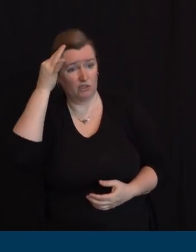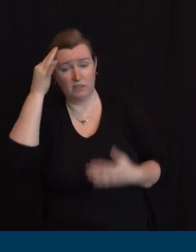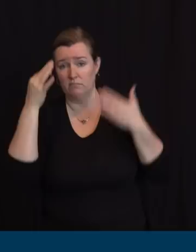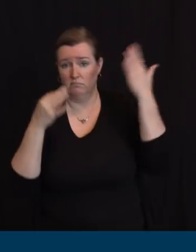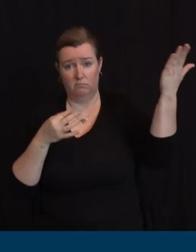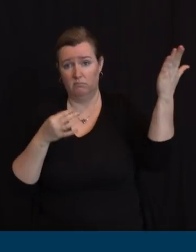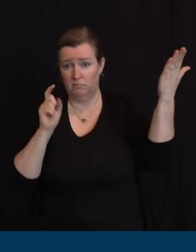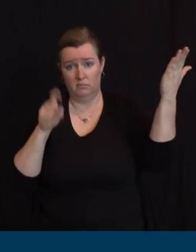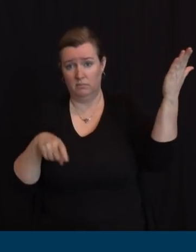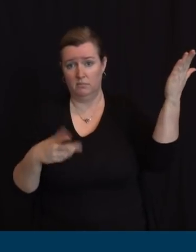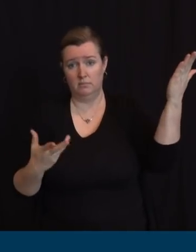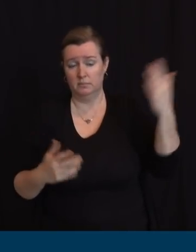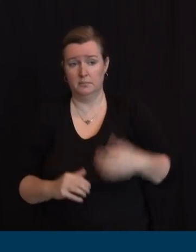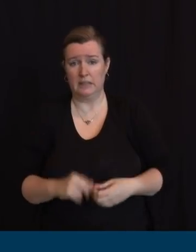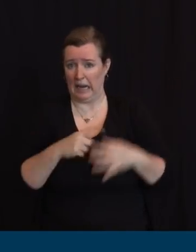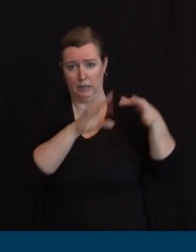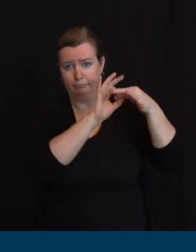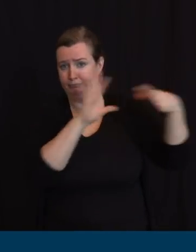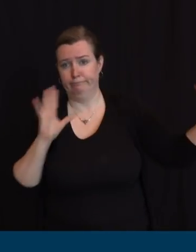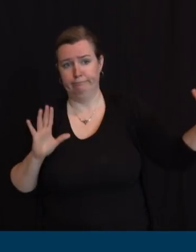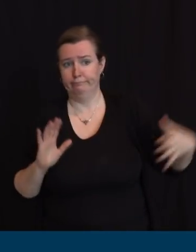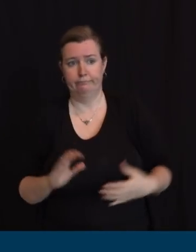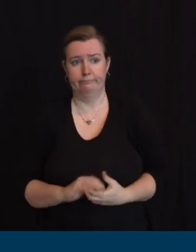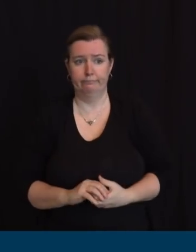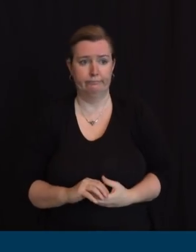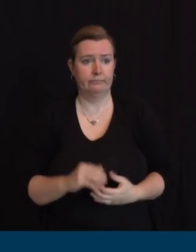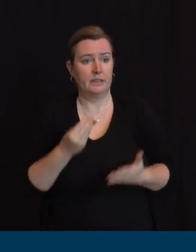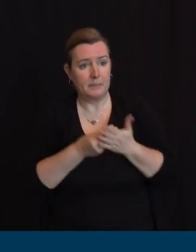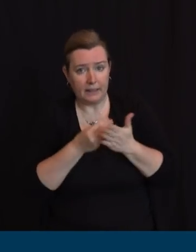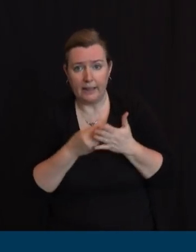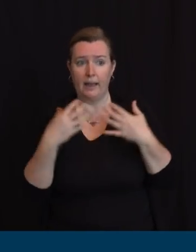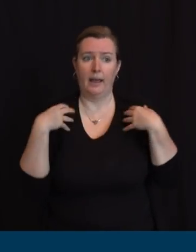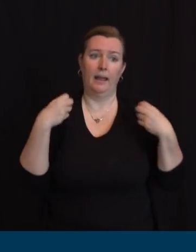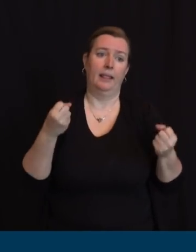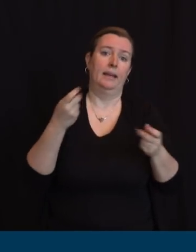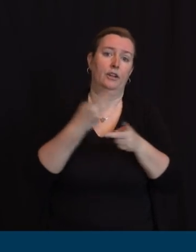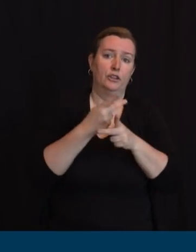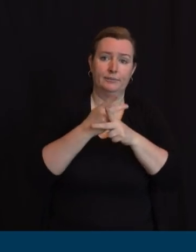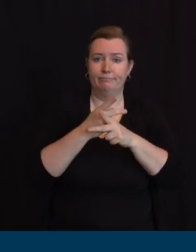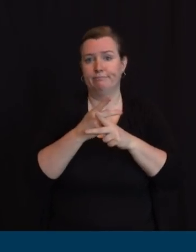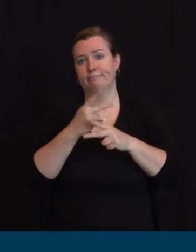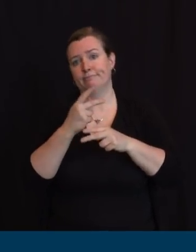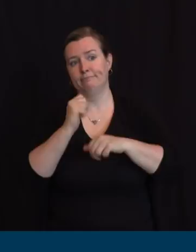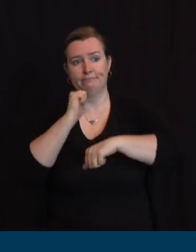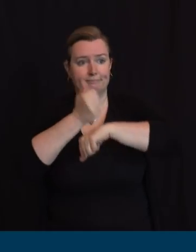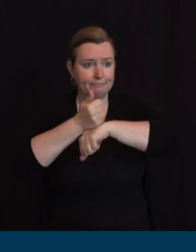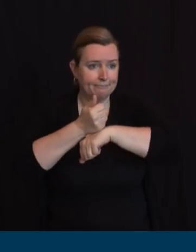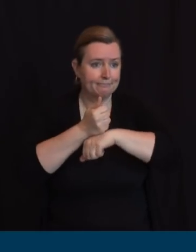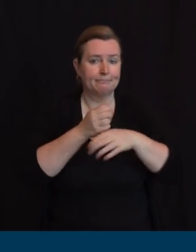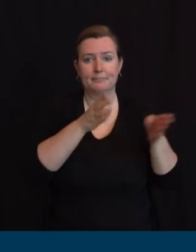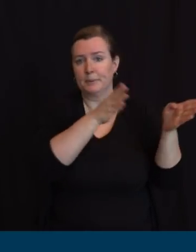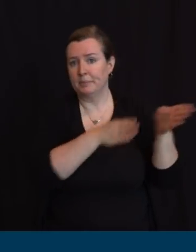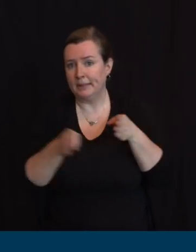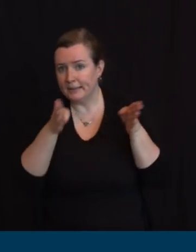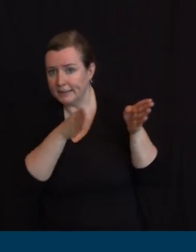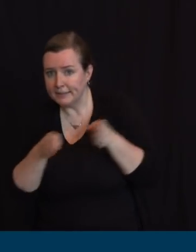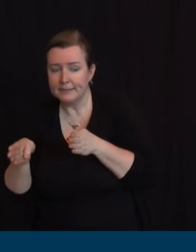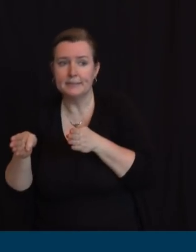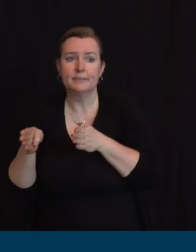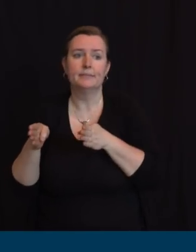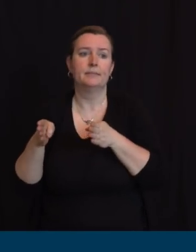Financially, health care infrastructure, the plan, and I can say with the same passion, we need